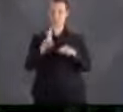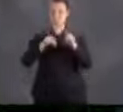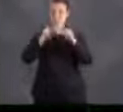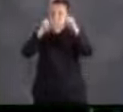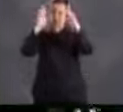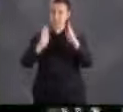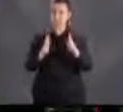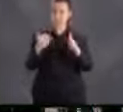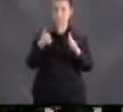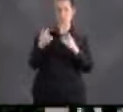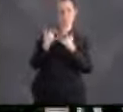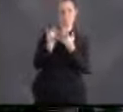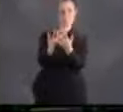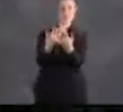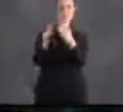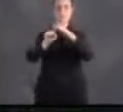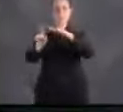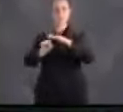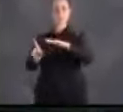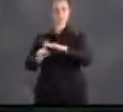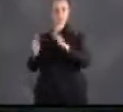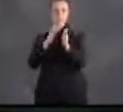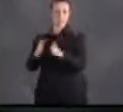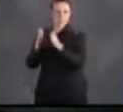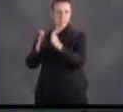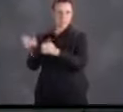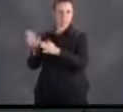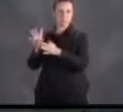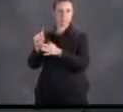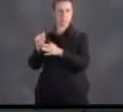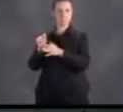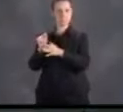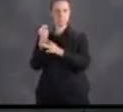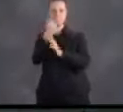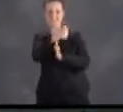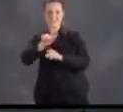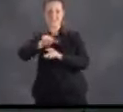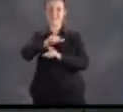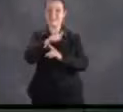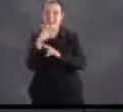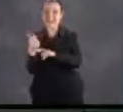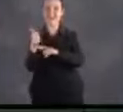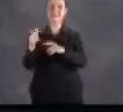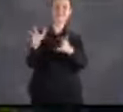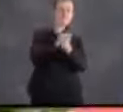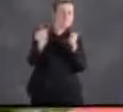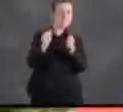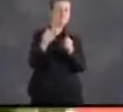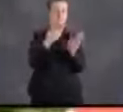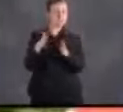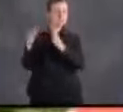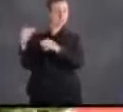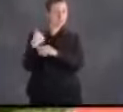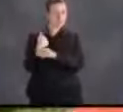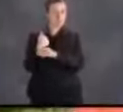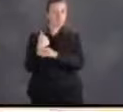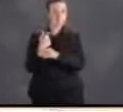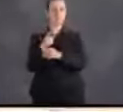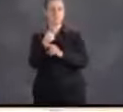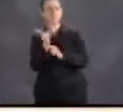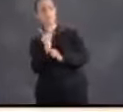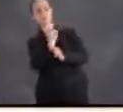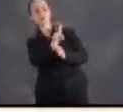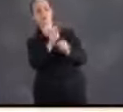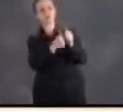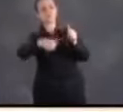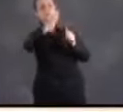Every commercial building is required to have a fire escape plan. But does it go any farther than that? Find out if your